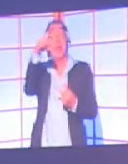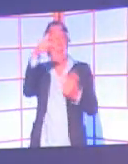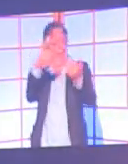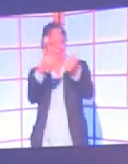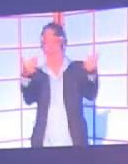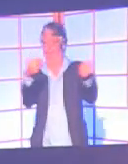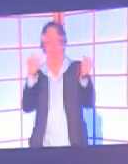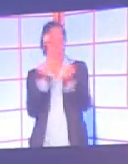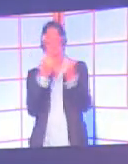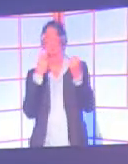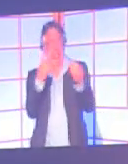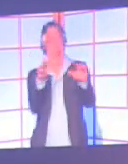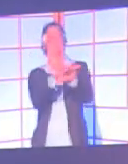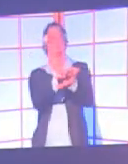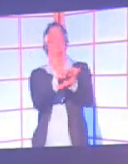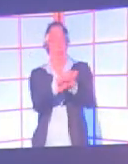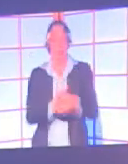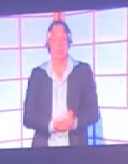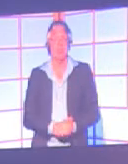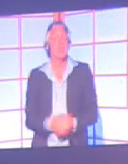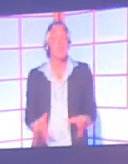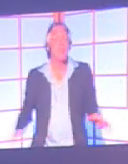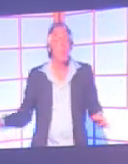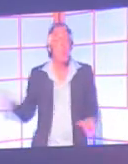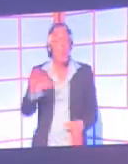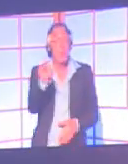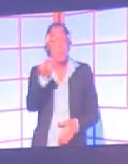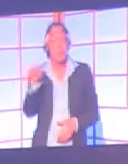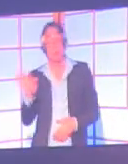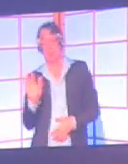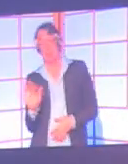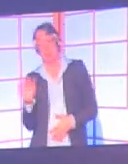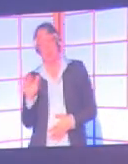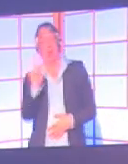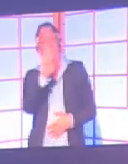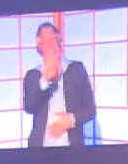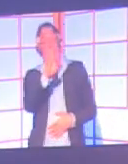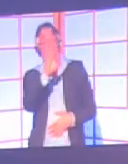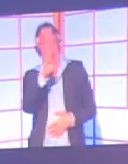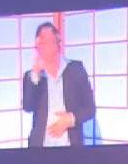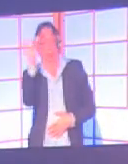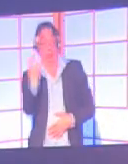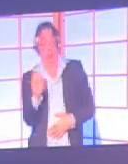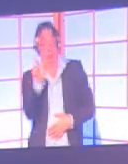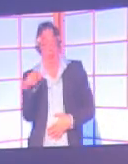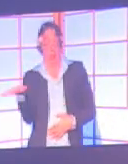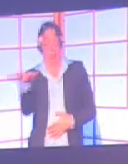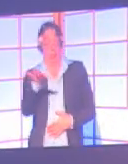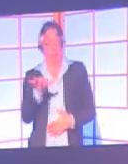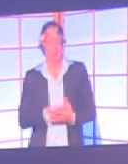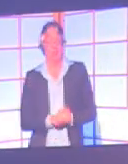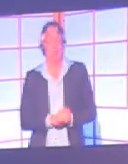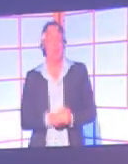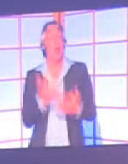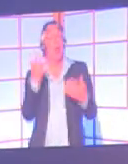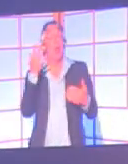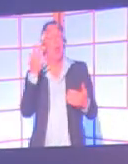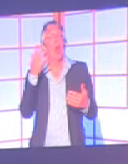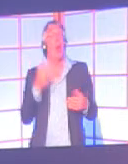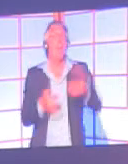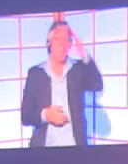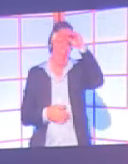Colour blindness affects about 4% of people. It is more common in men than women because it is linked to the X chromosome.